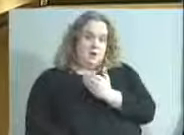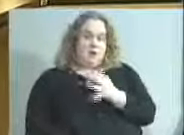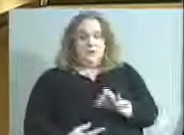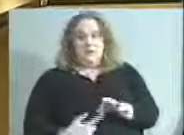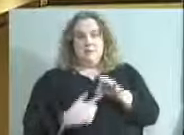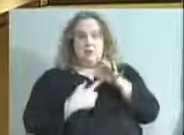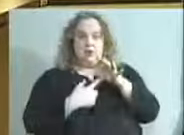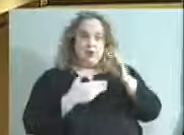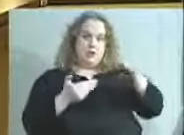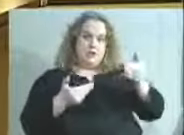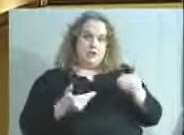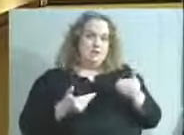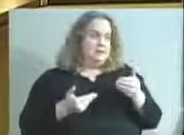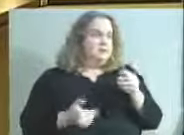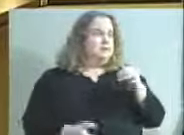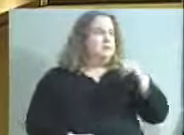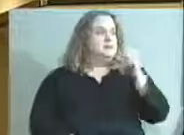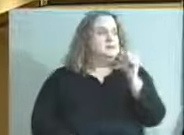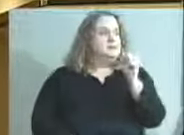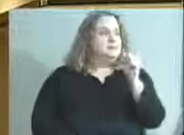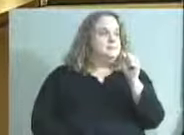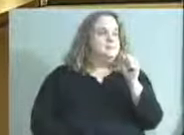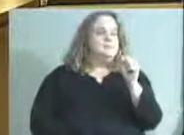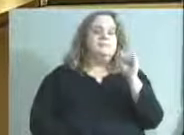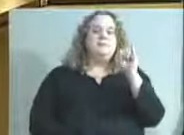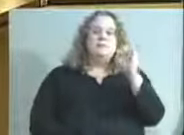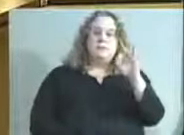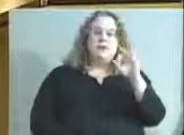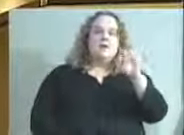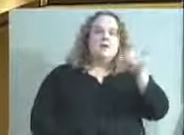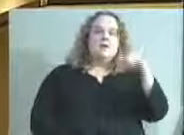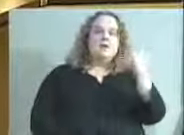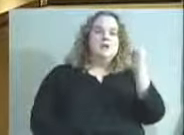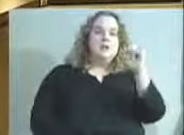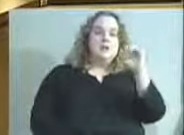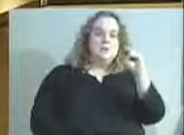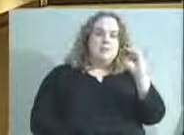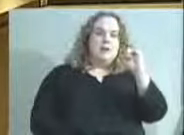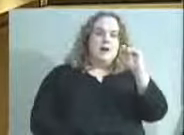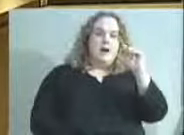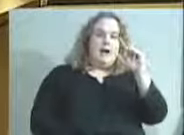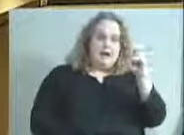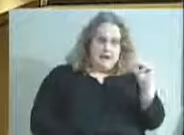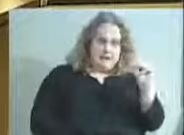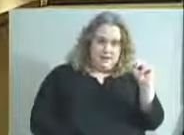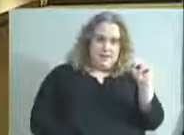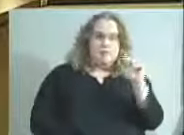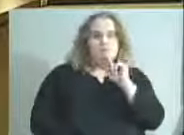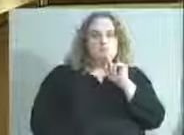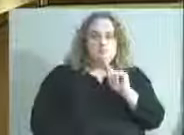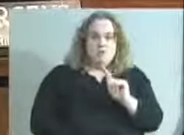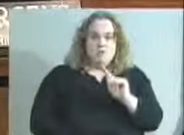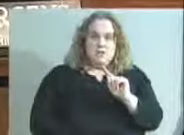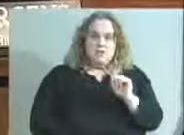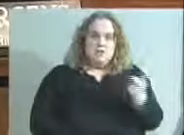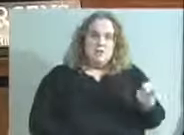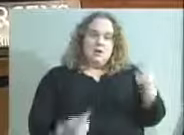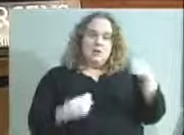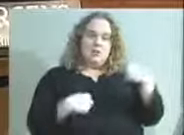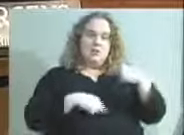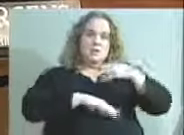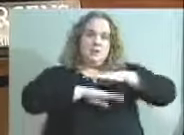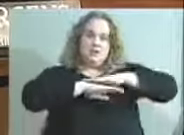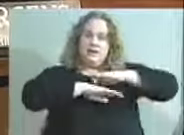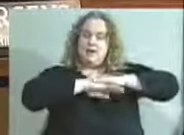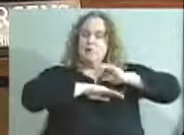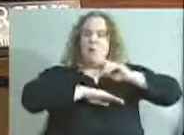visitor? Absolutely. If Jim Allen would come actually to the table